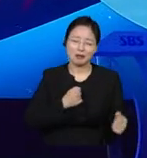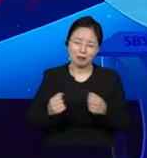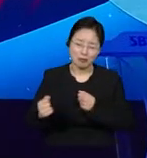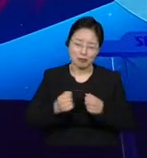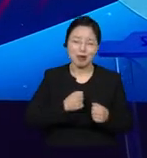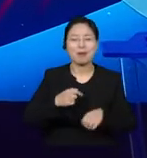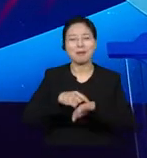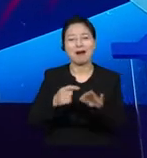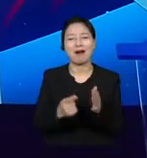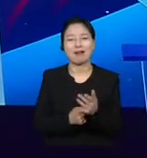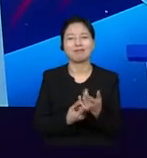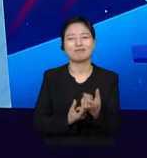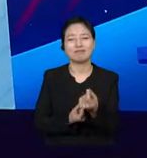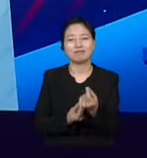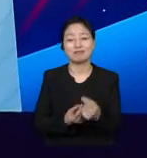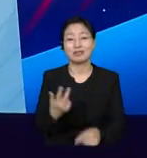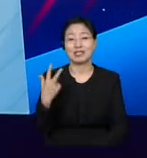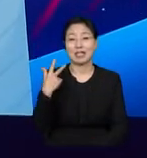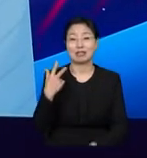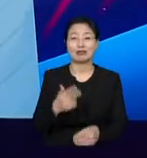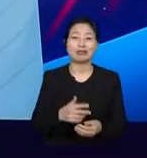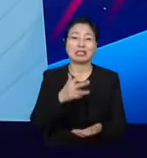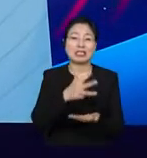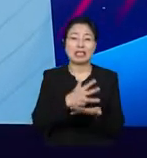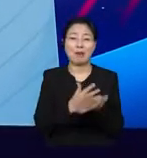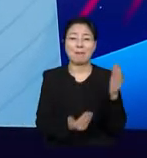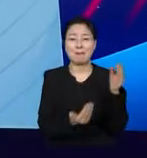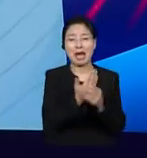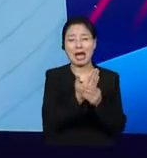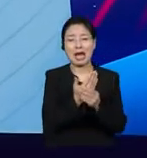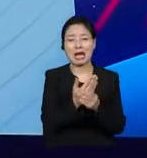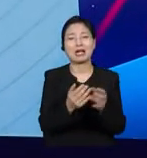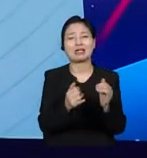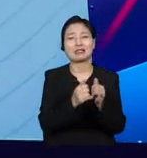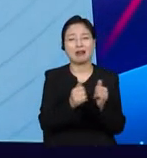Itaewon. My condolences to all of you.